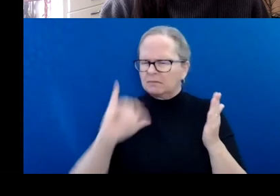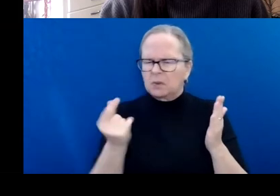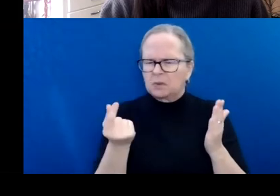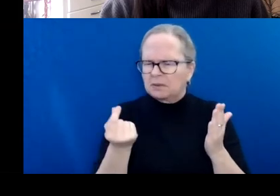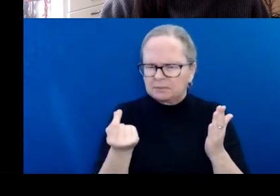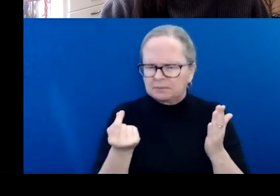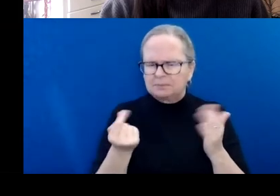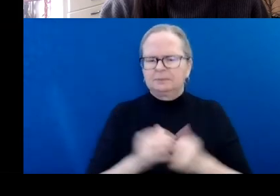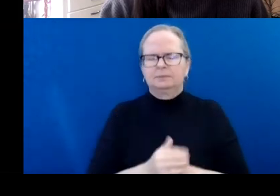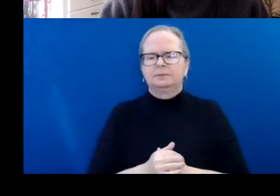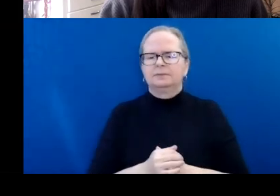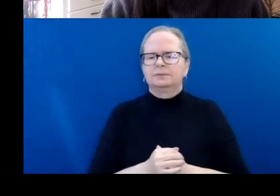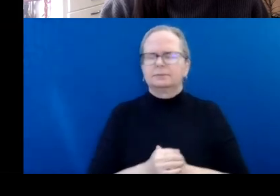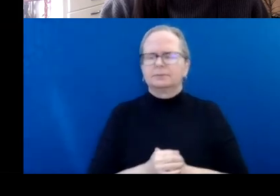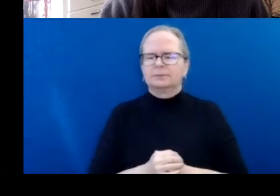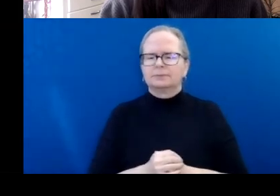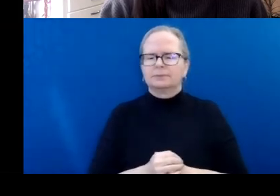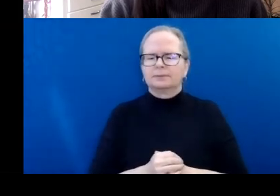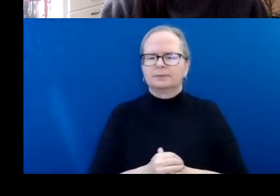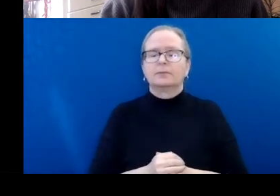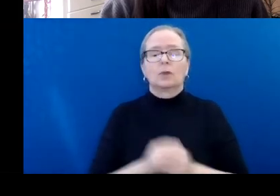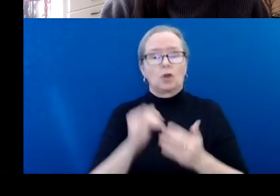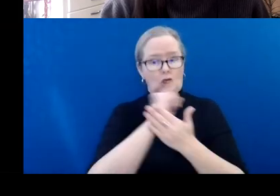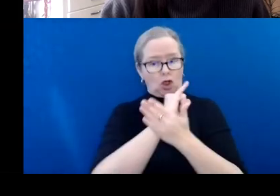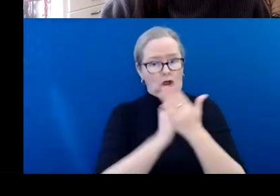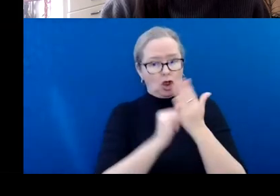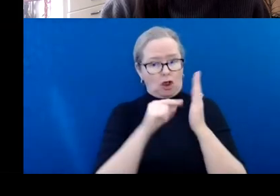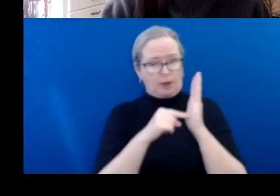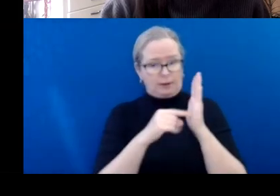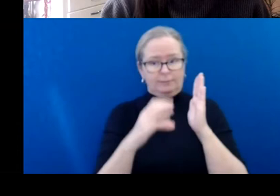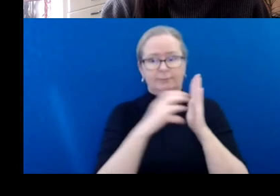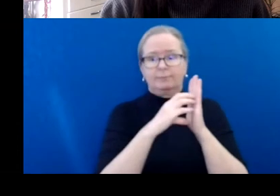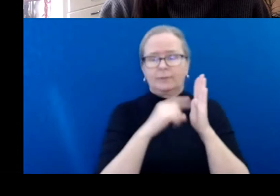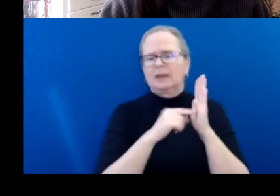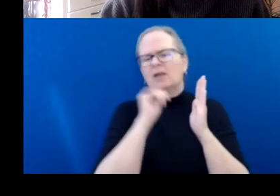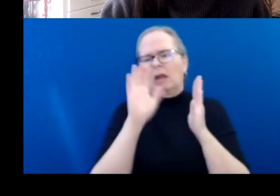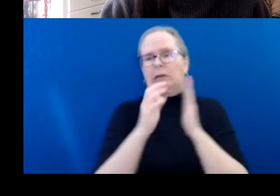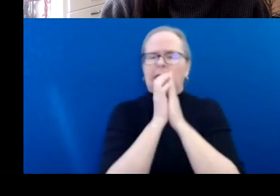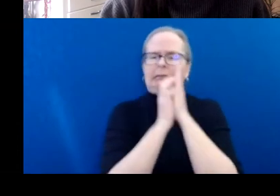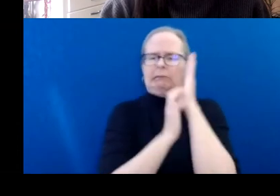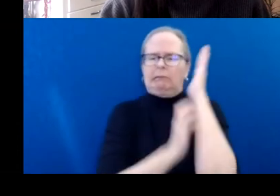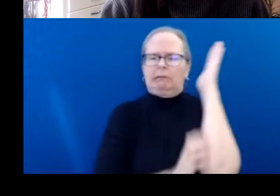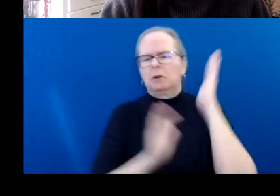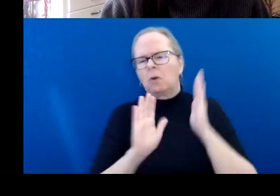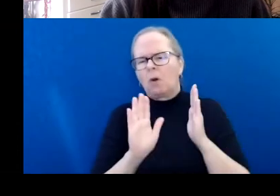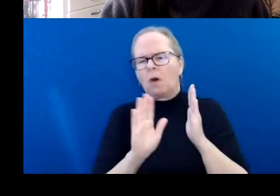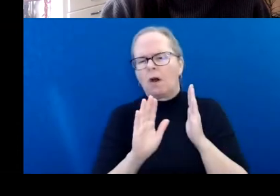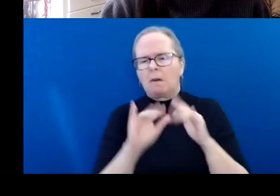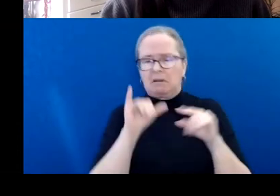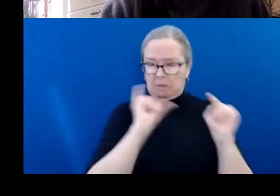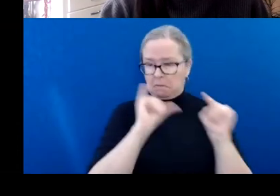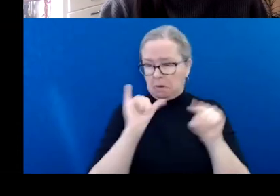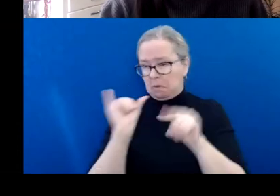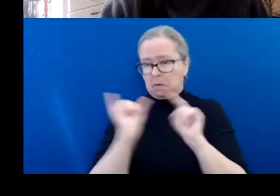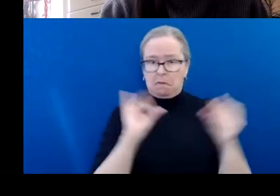Artist statements shouldn't be overly long or difficult to understand, usually between 100 to